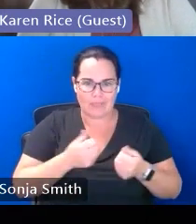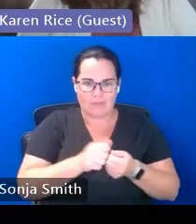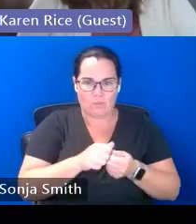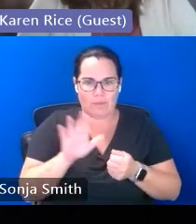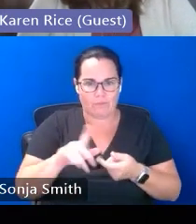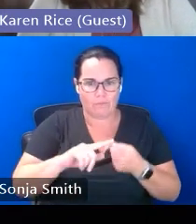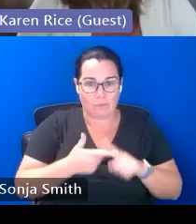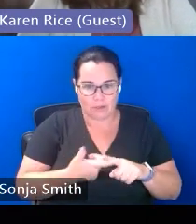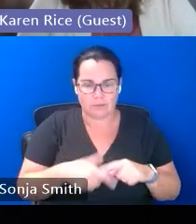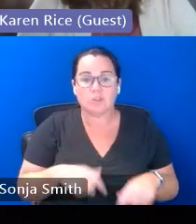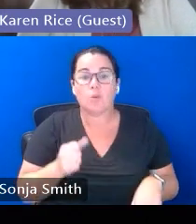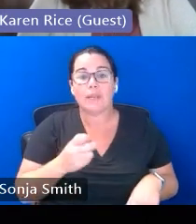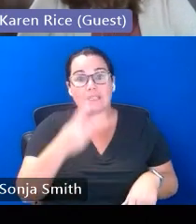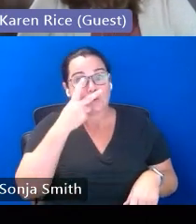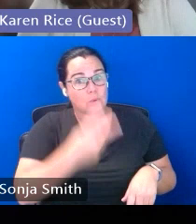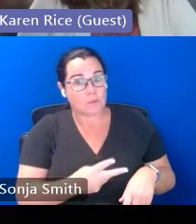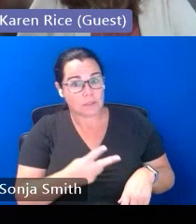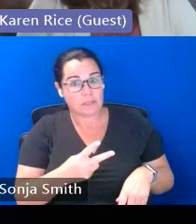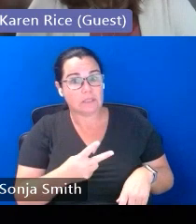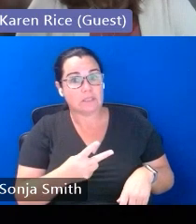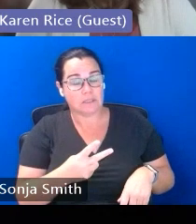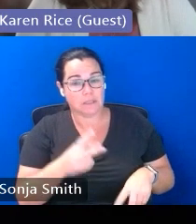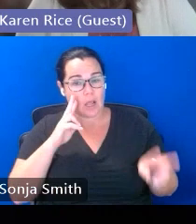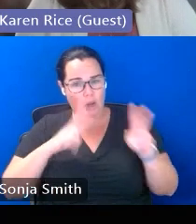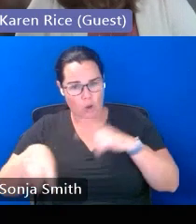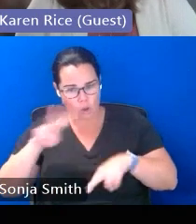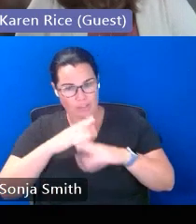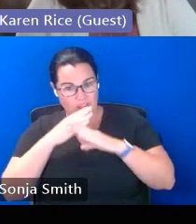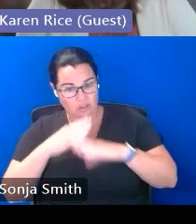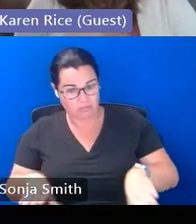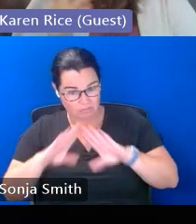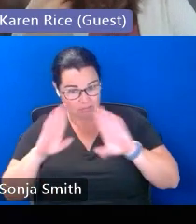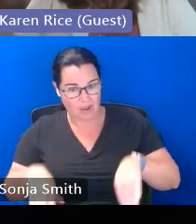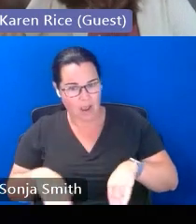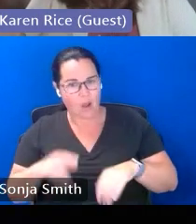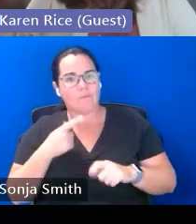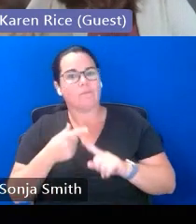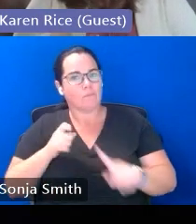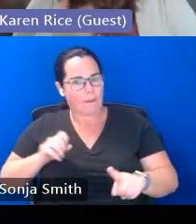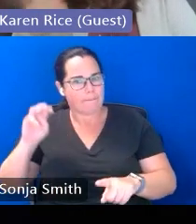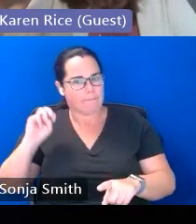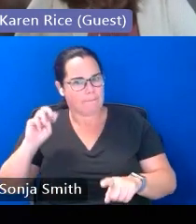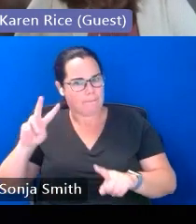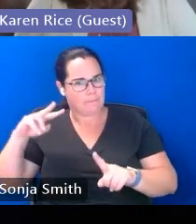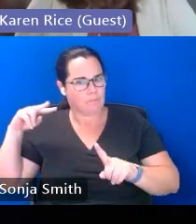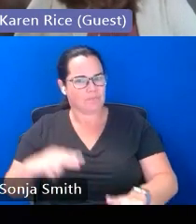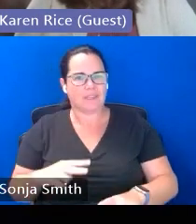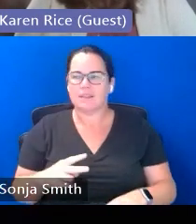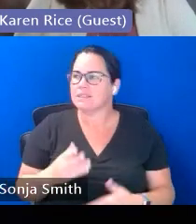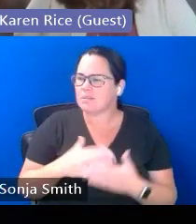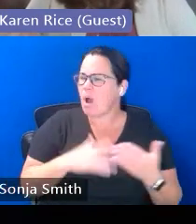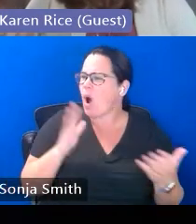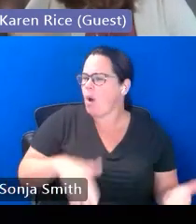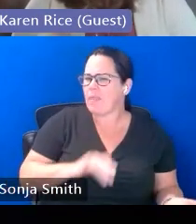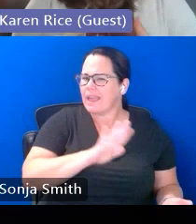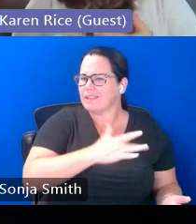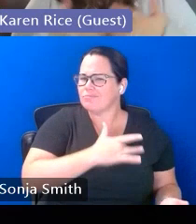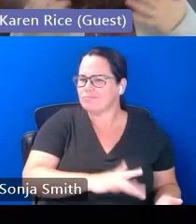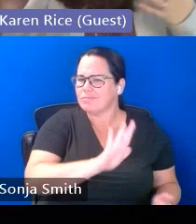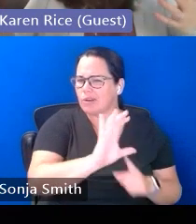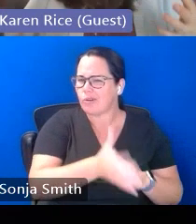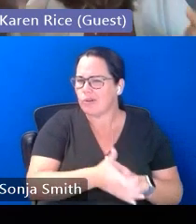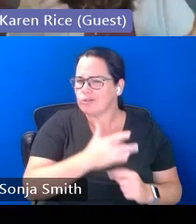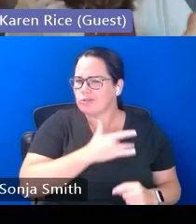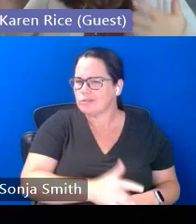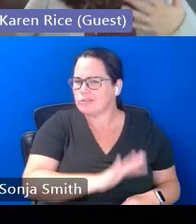sure we're looking at them from a mckinney-vento perspective sometimes we hear things like well that's just cultural they share their housing anyway or they might